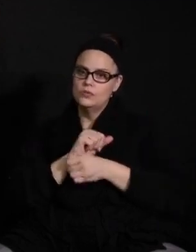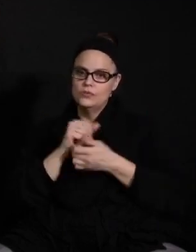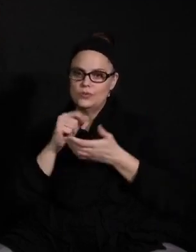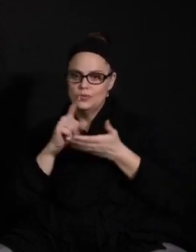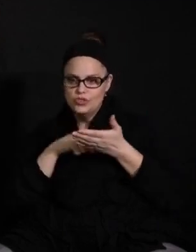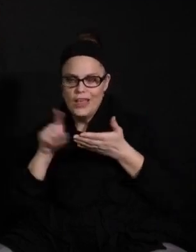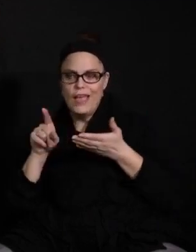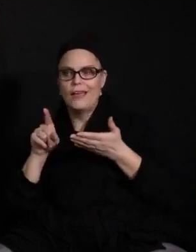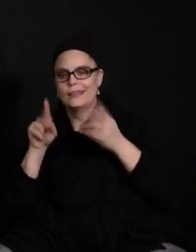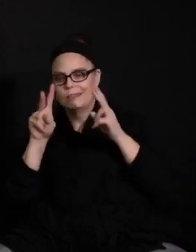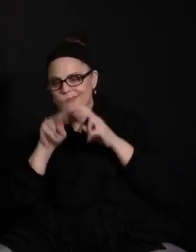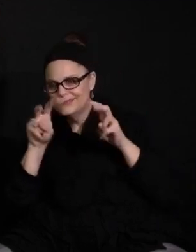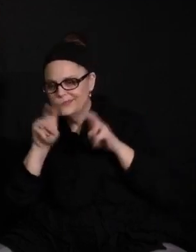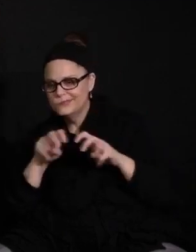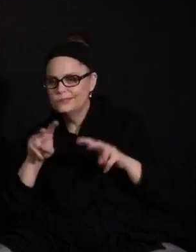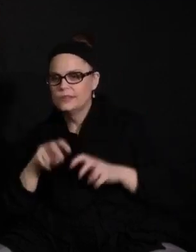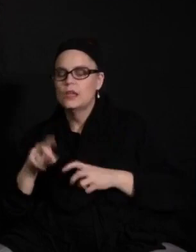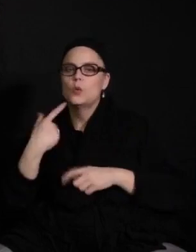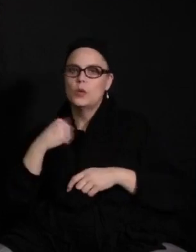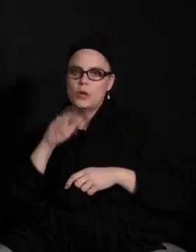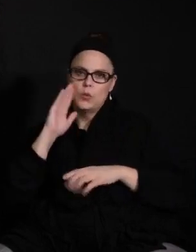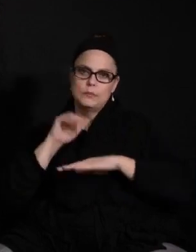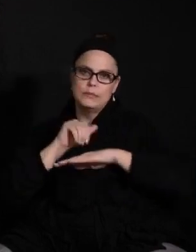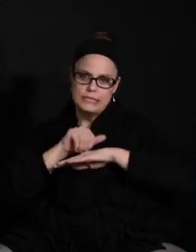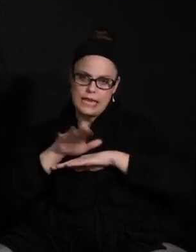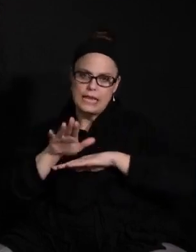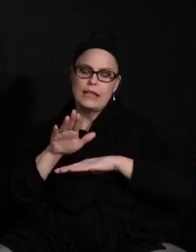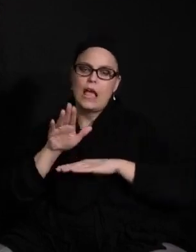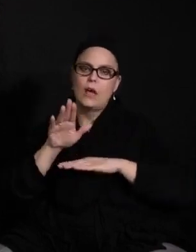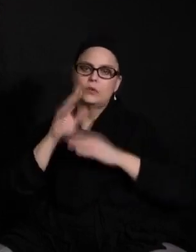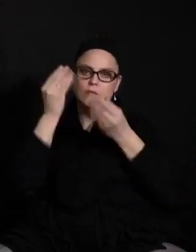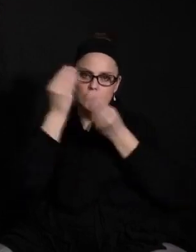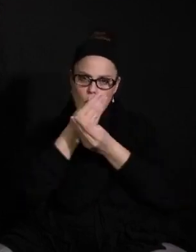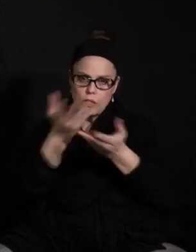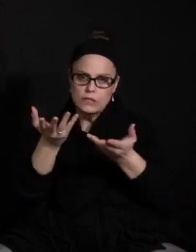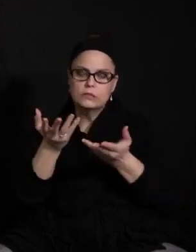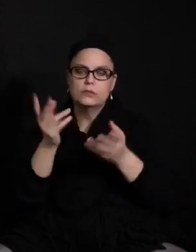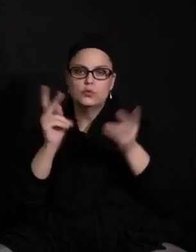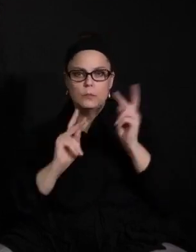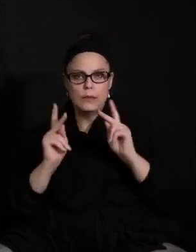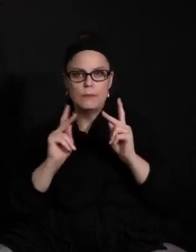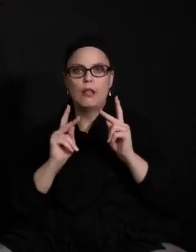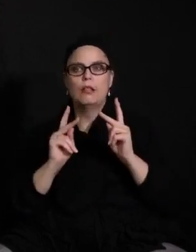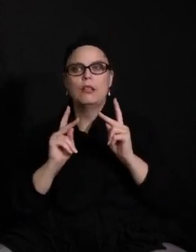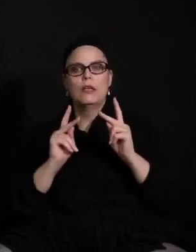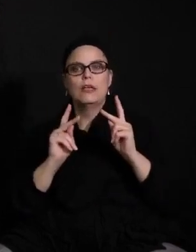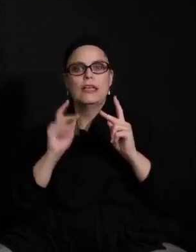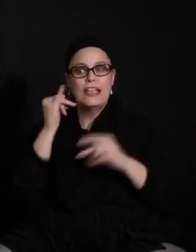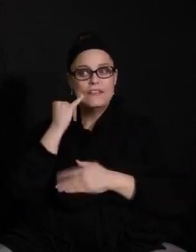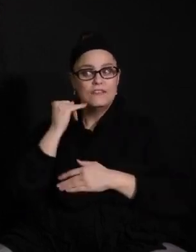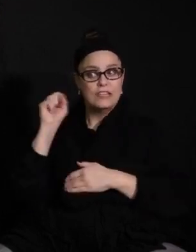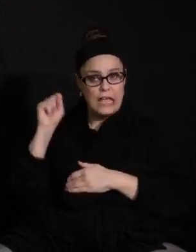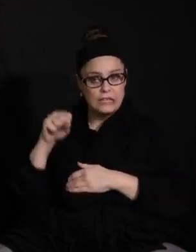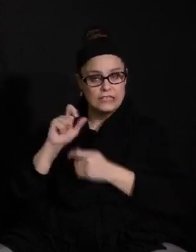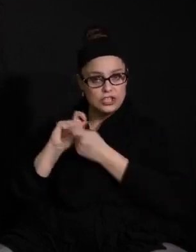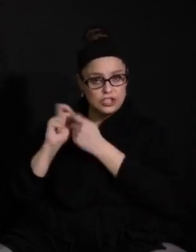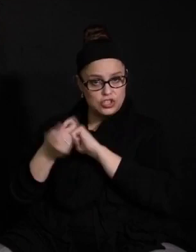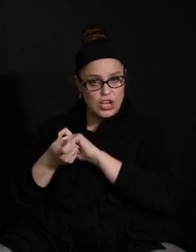that in the next couple of weeks and then getting notices to folks as to whether there is a change or whether